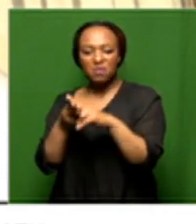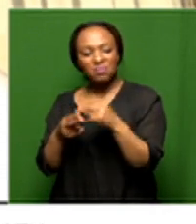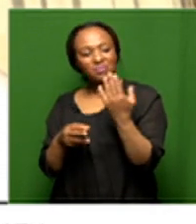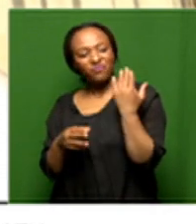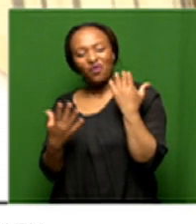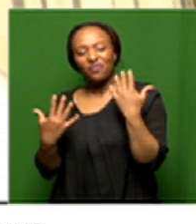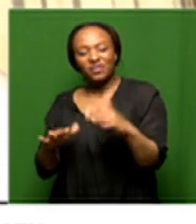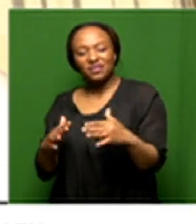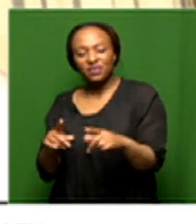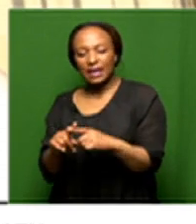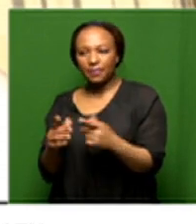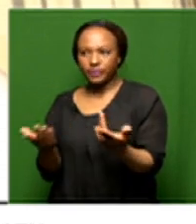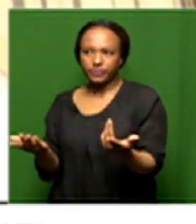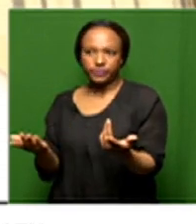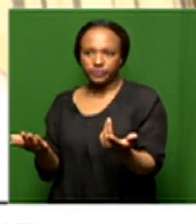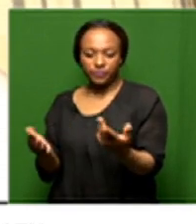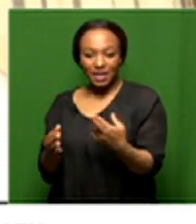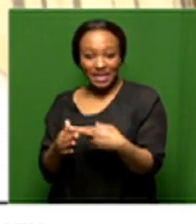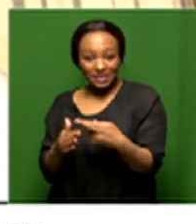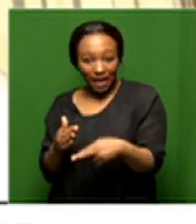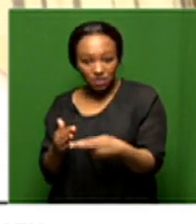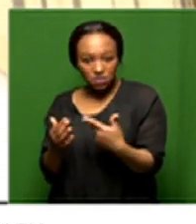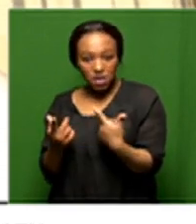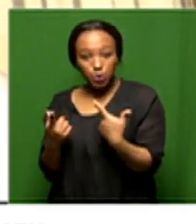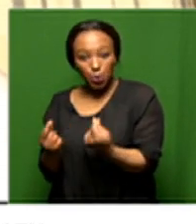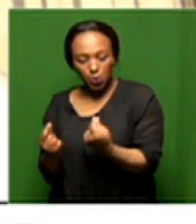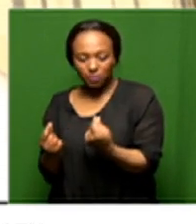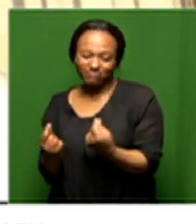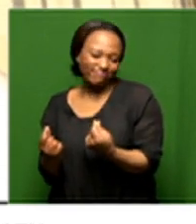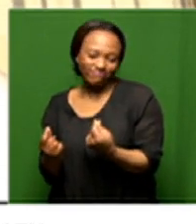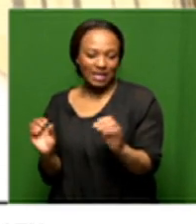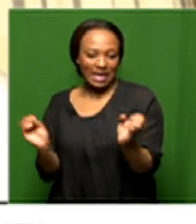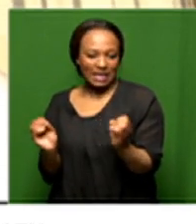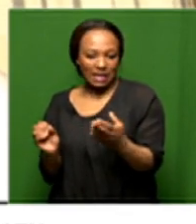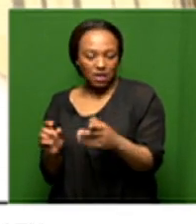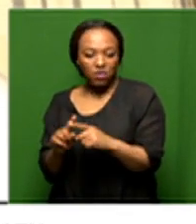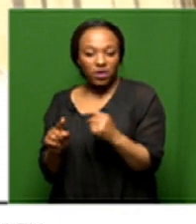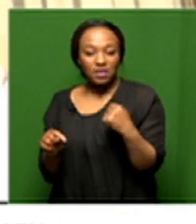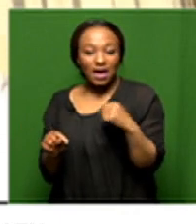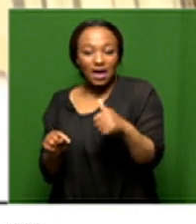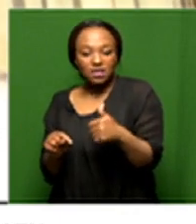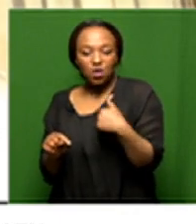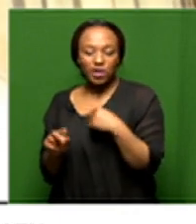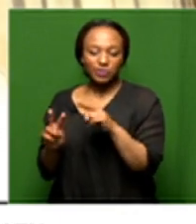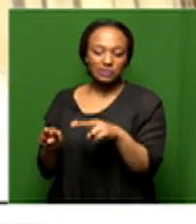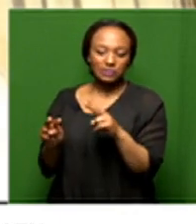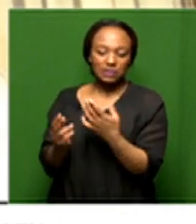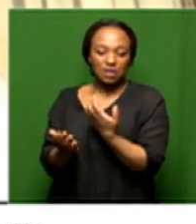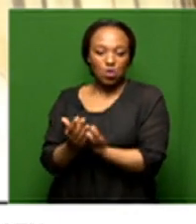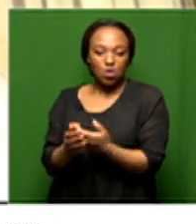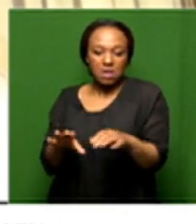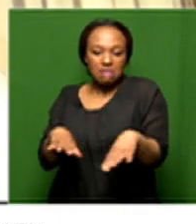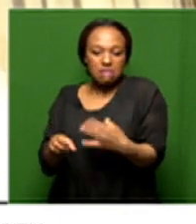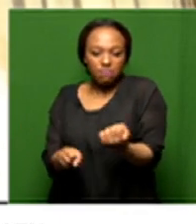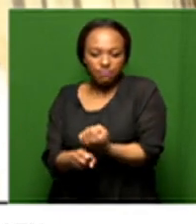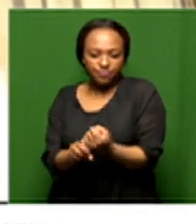over again but it's the results that we're failing to see and that's a big problem i mean the other factors that continue to undermine economic effectiveness